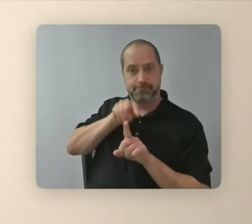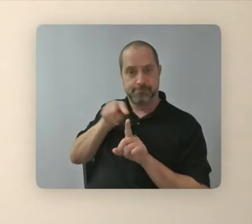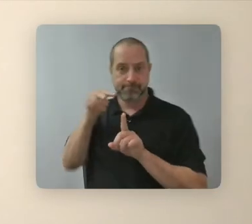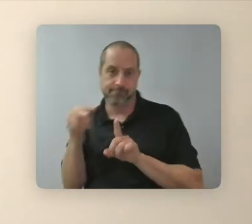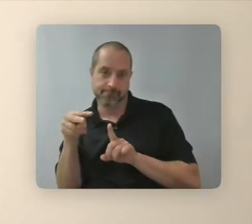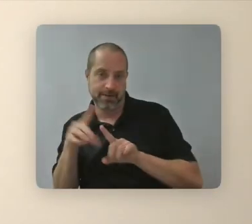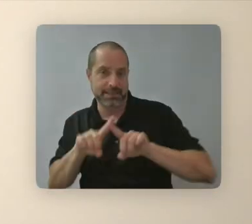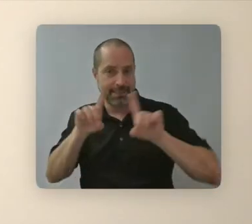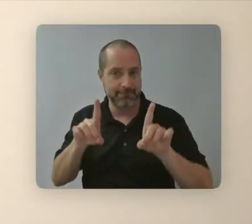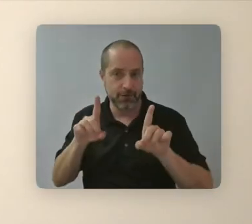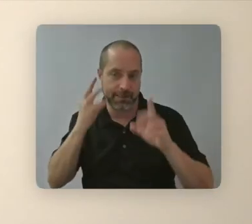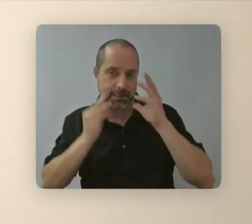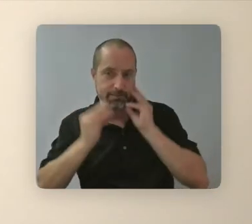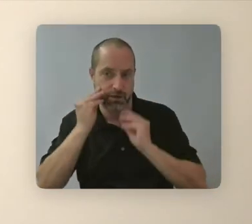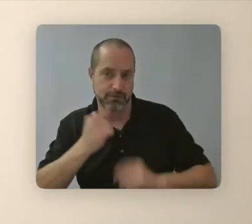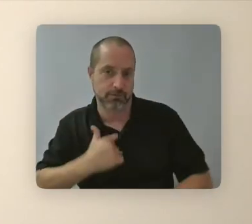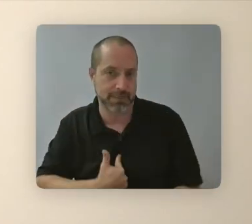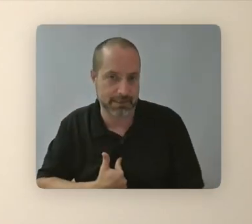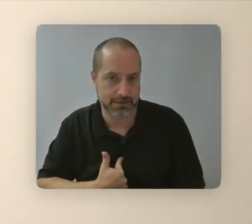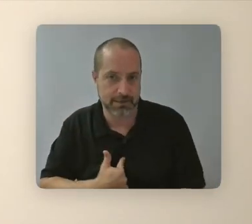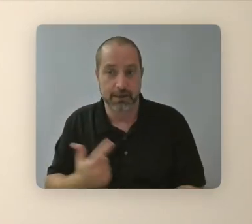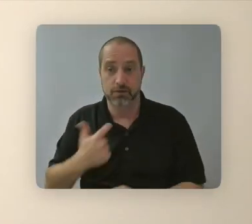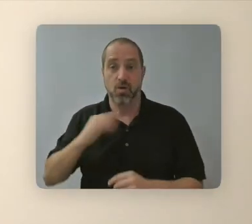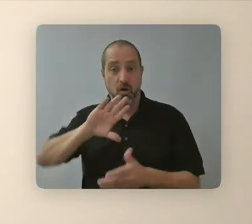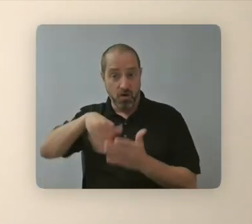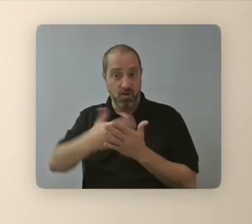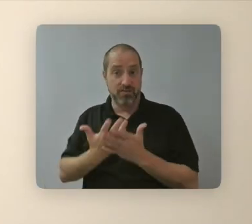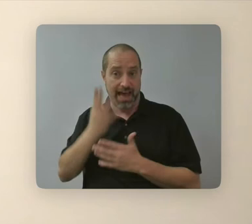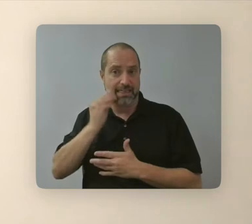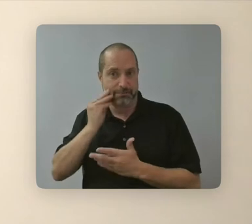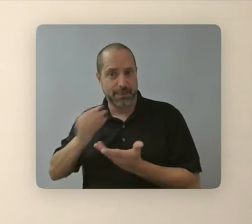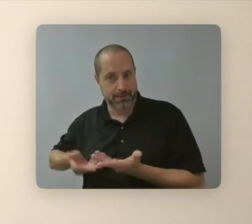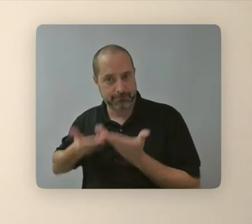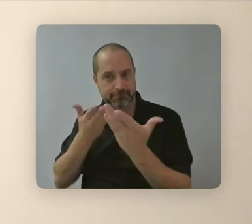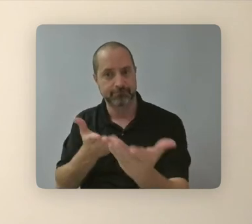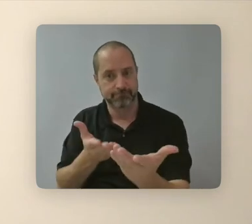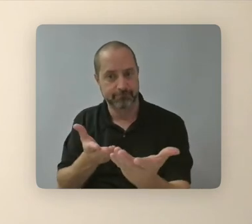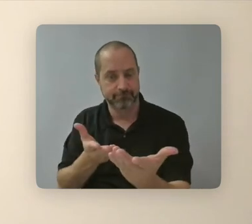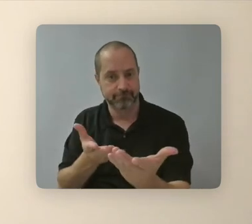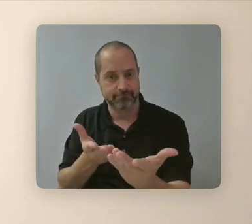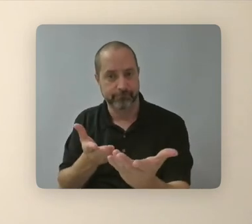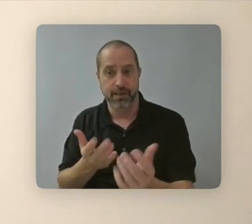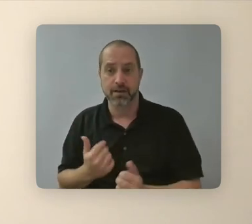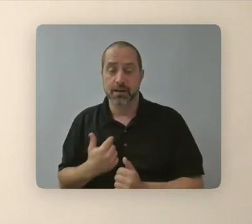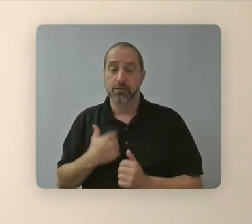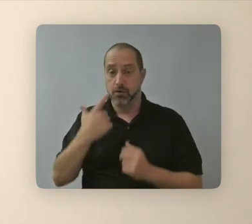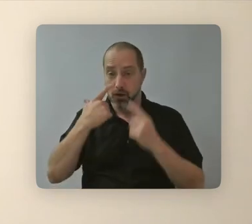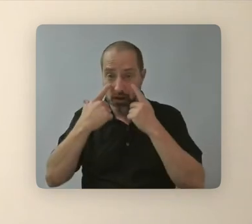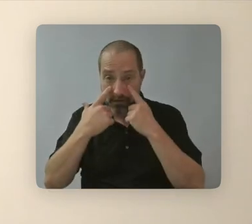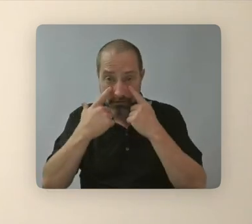bringing all of that to the table. Right. So, so, I mean, I think as a, as a low vision